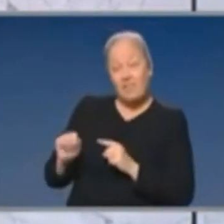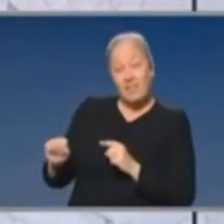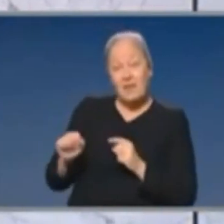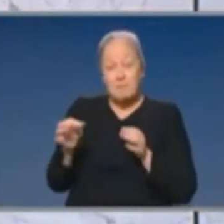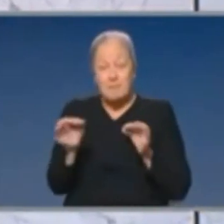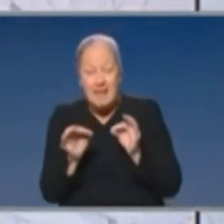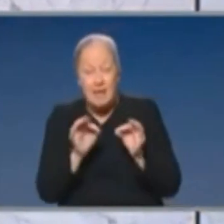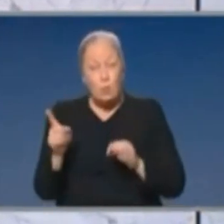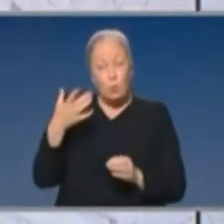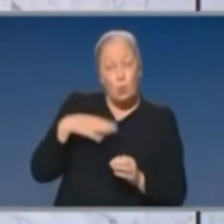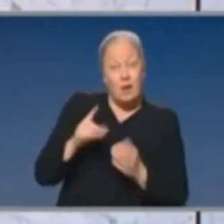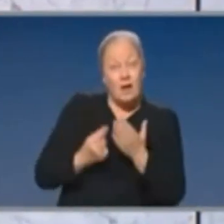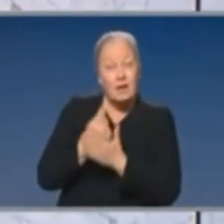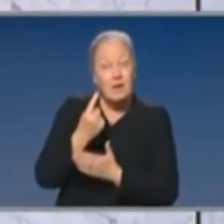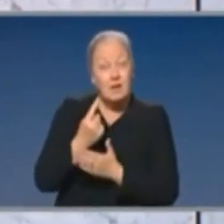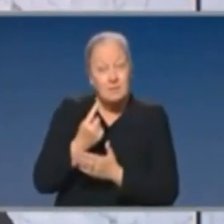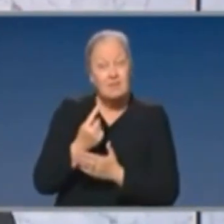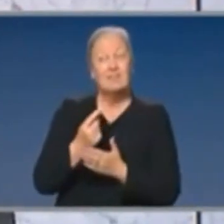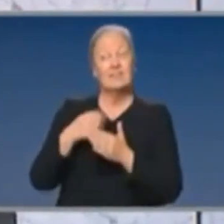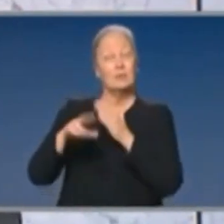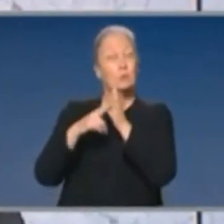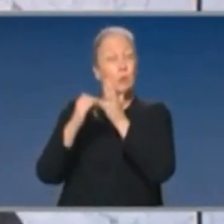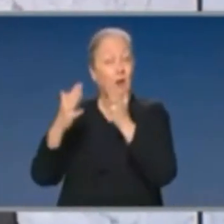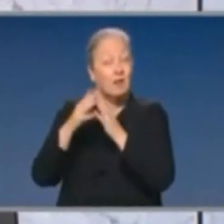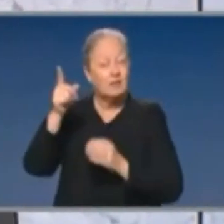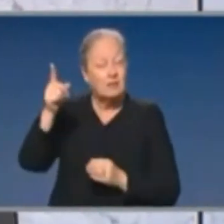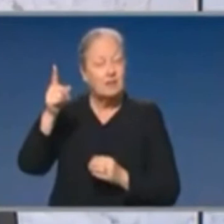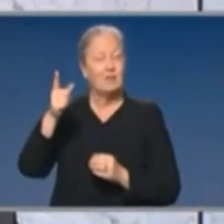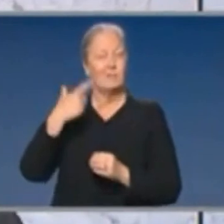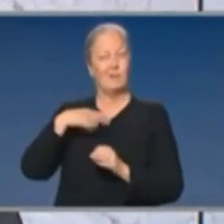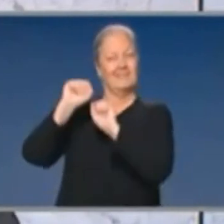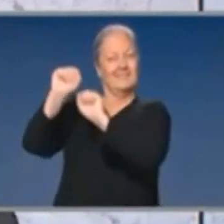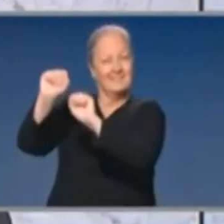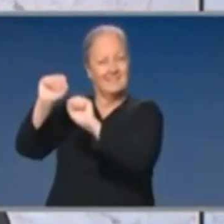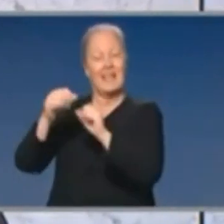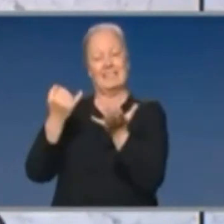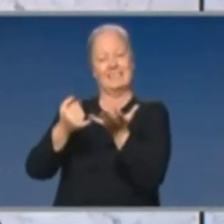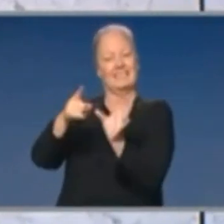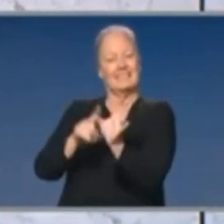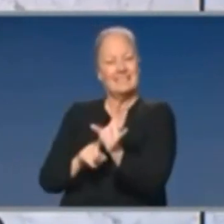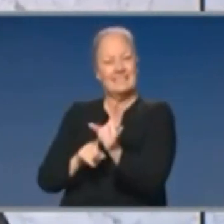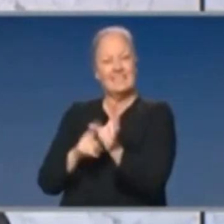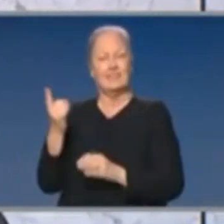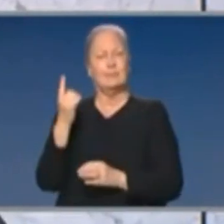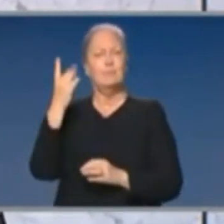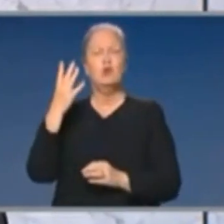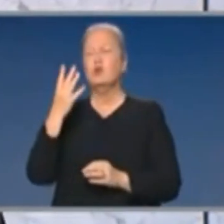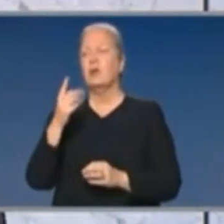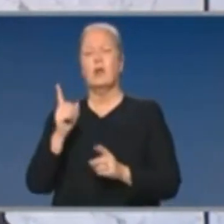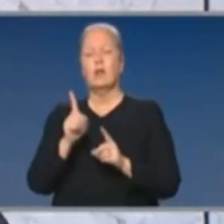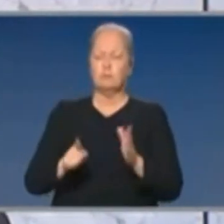assumes and what is being achieved in New South Wales and the fact that New South Wales and Sydney is not in curfew